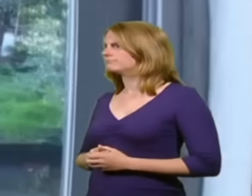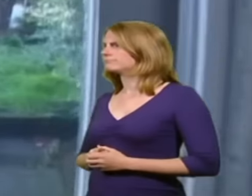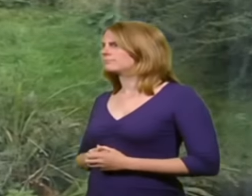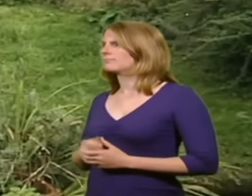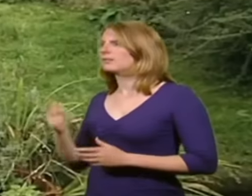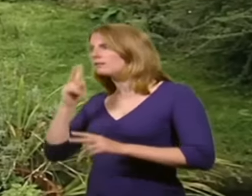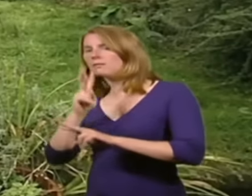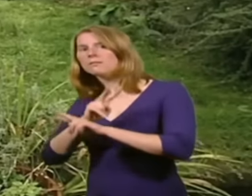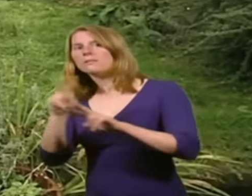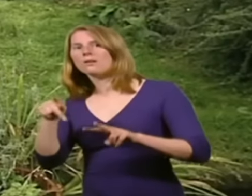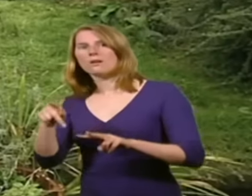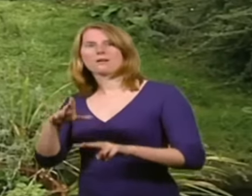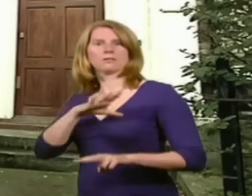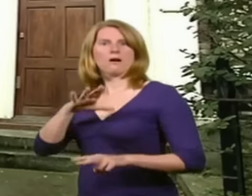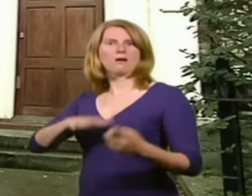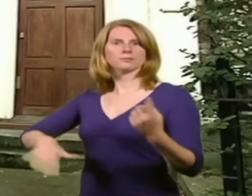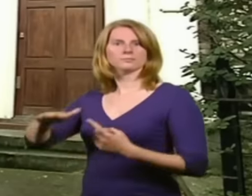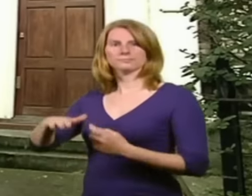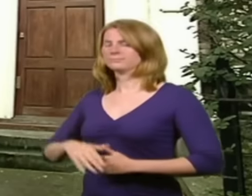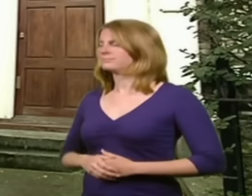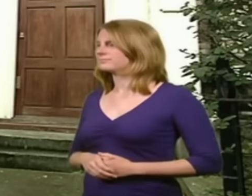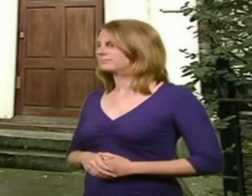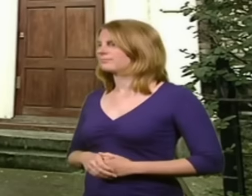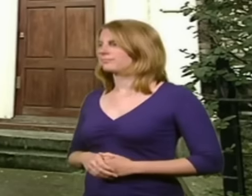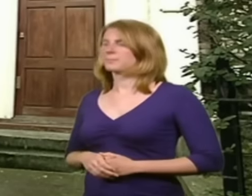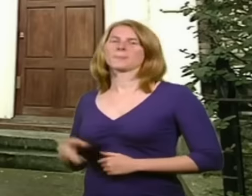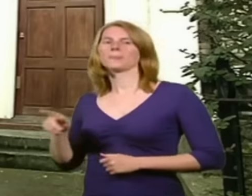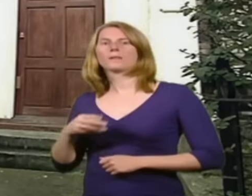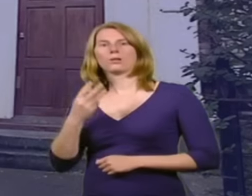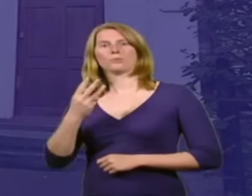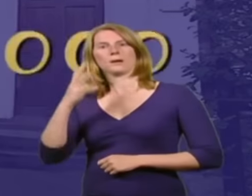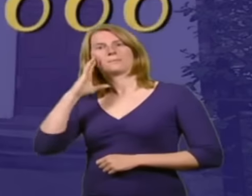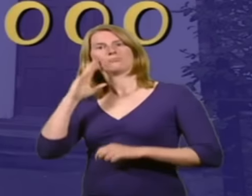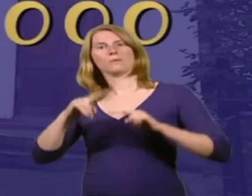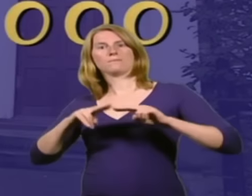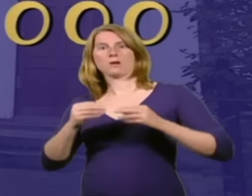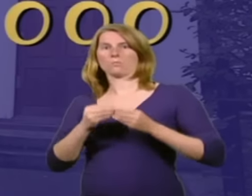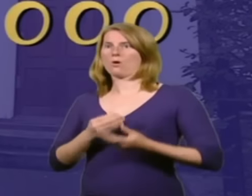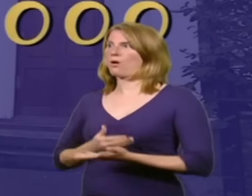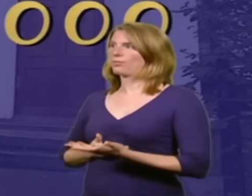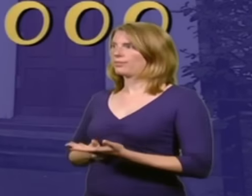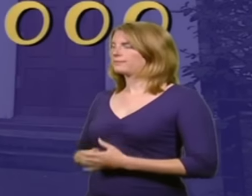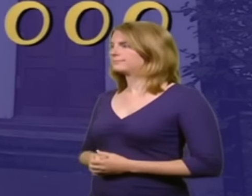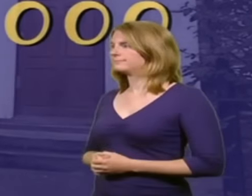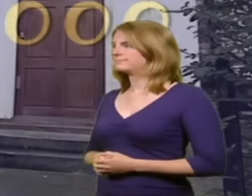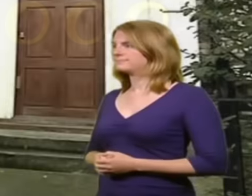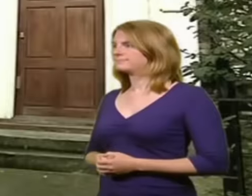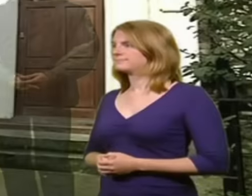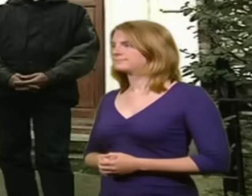onto about a 40-foot garden. The three-bedroom flat is competitively priced at £235,000.